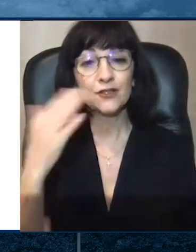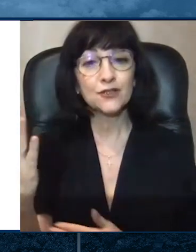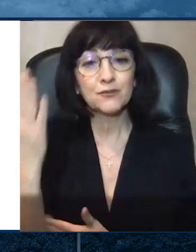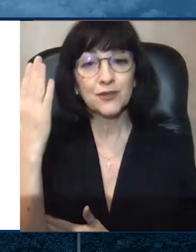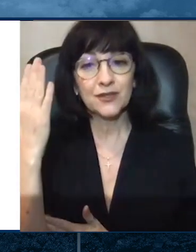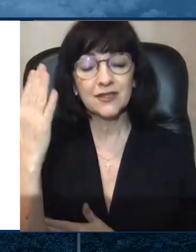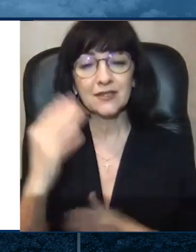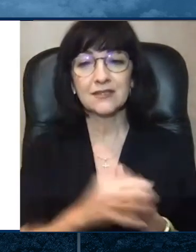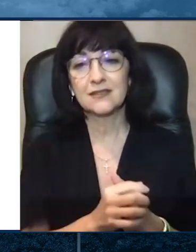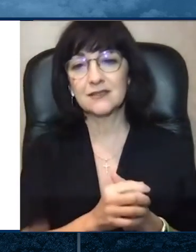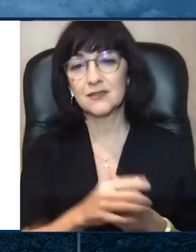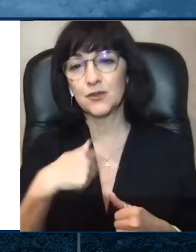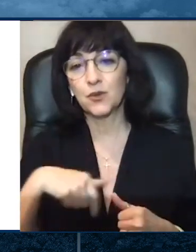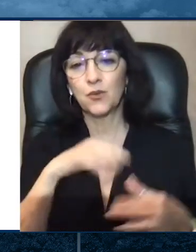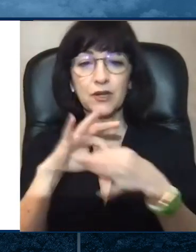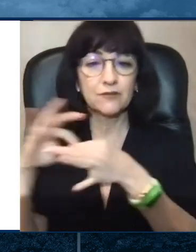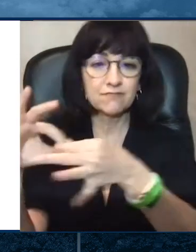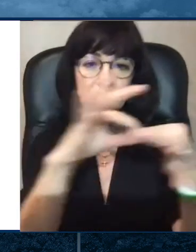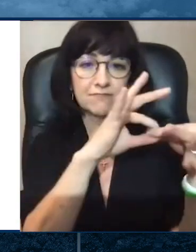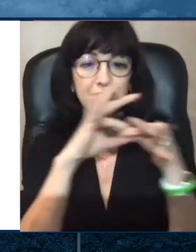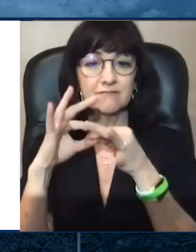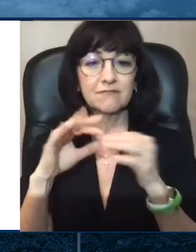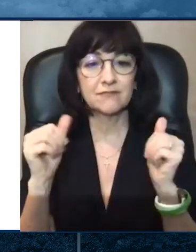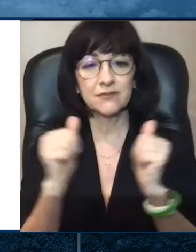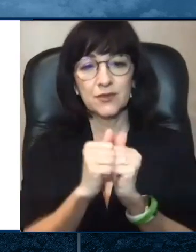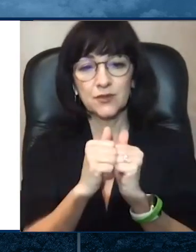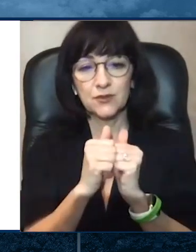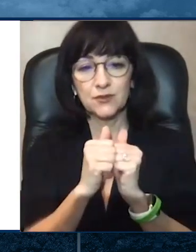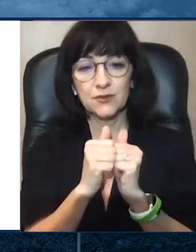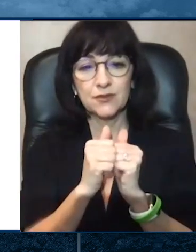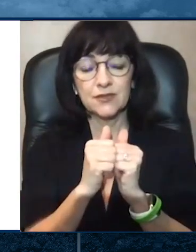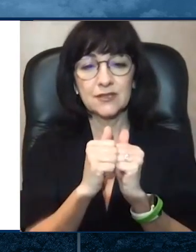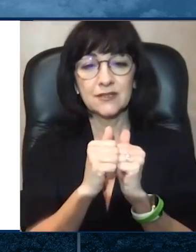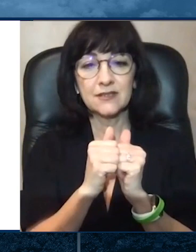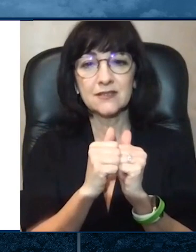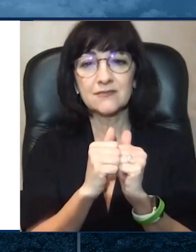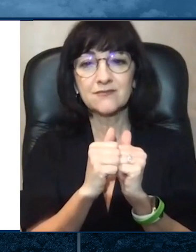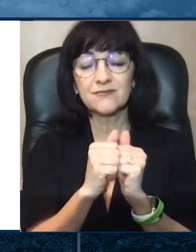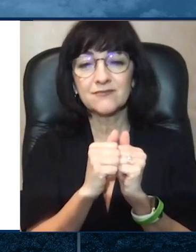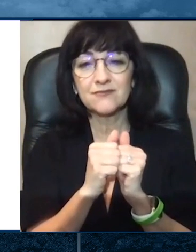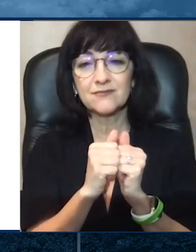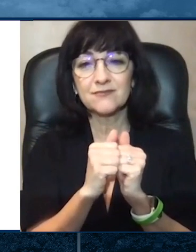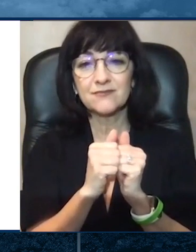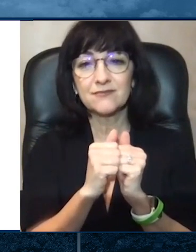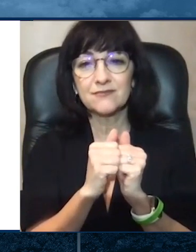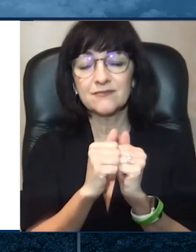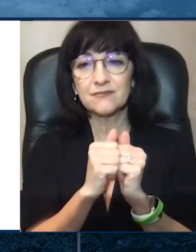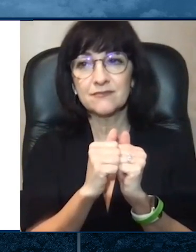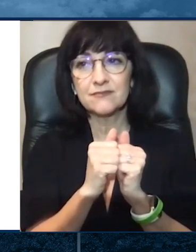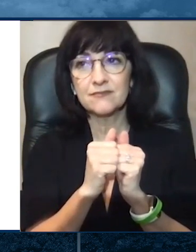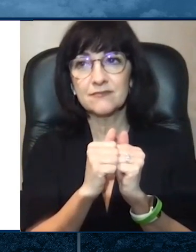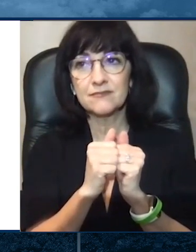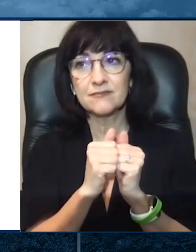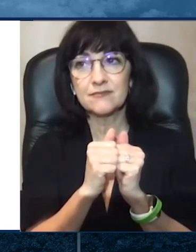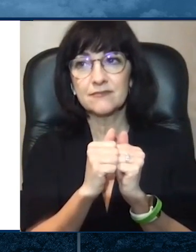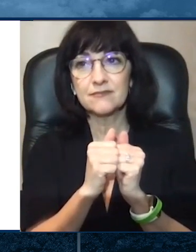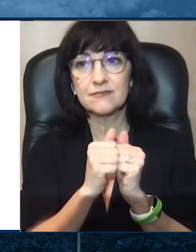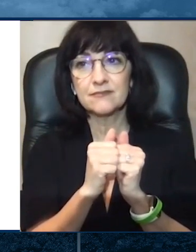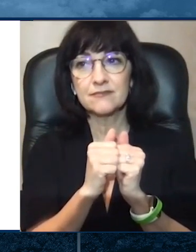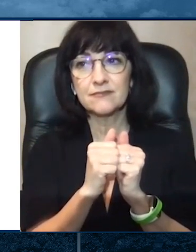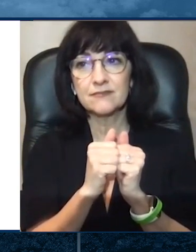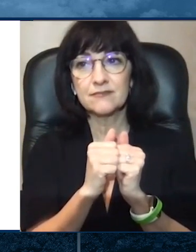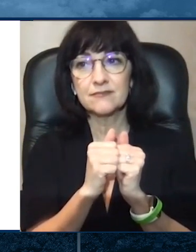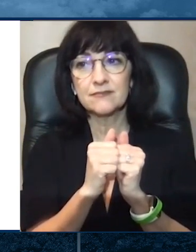Odom Walker, la Secretaria del Departamento de Salud y Servicios Sociales y a la Señora María Matos,